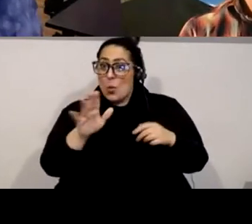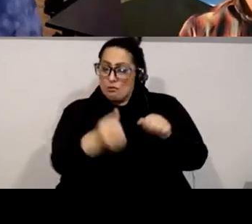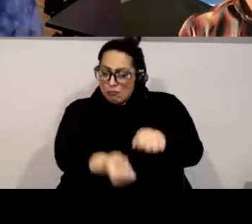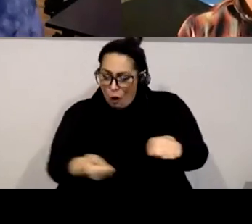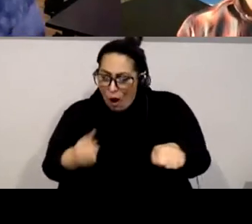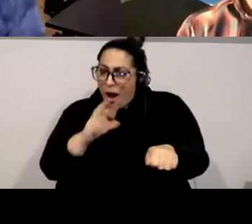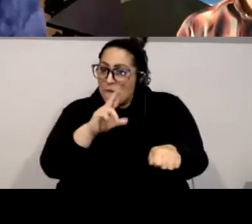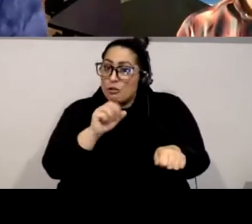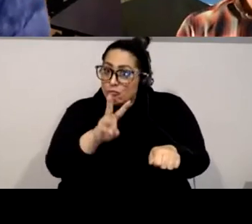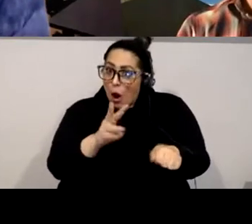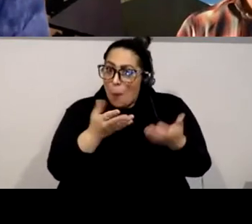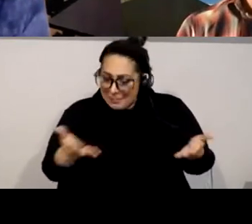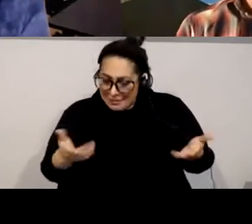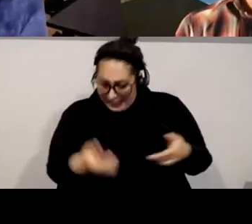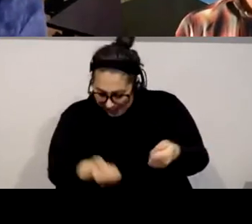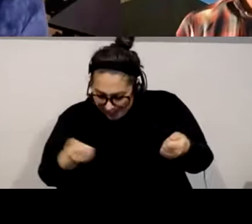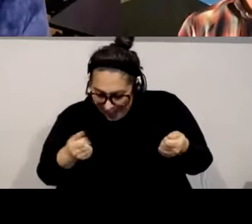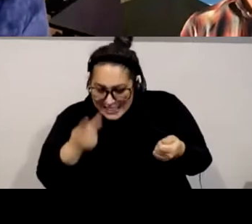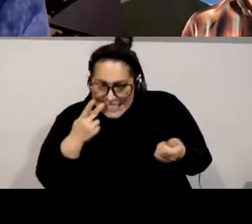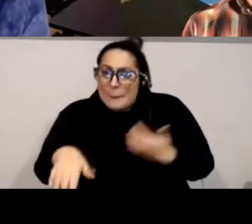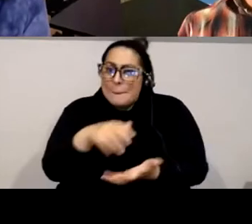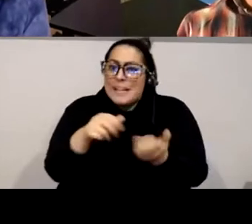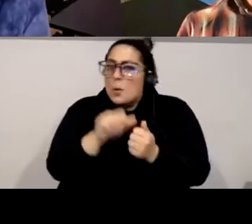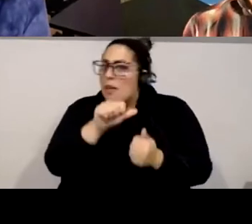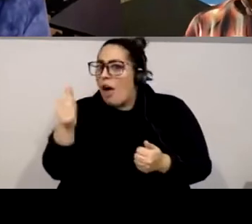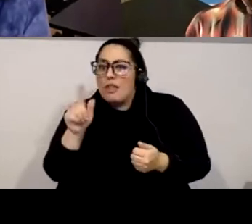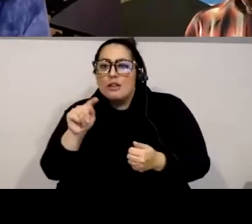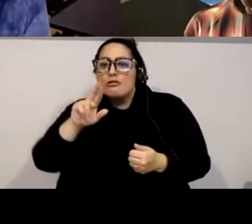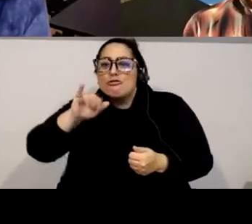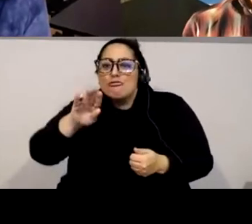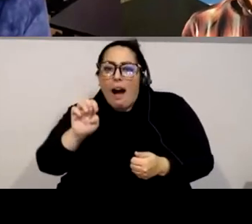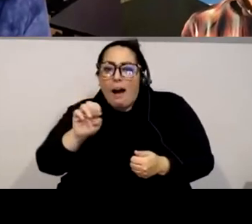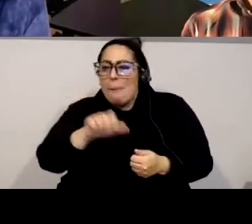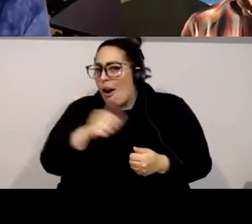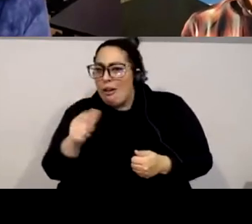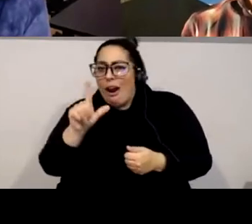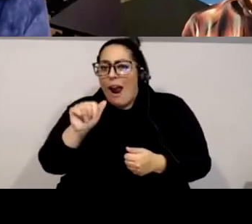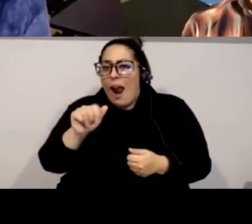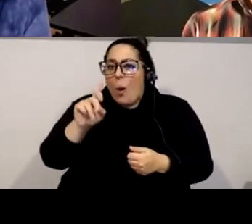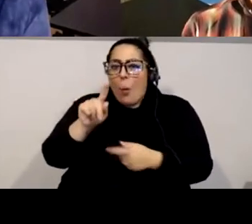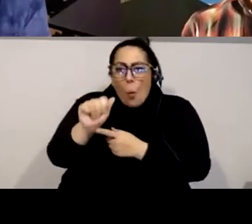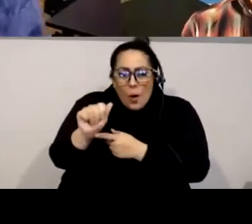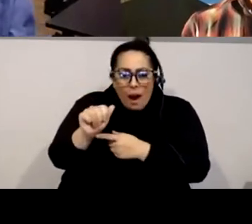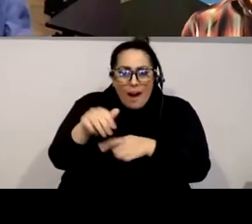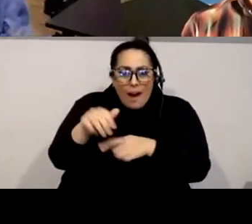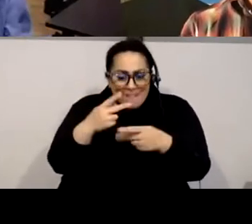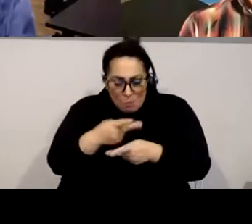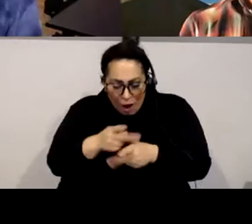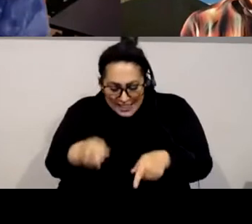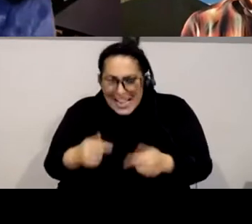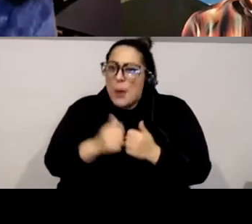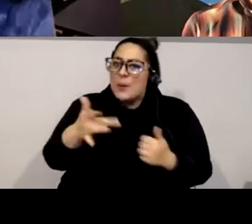what what is your reaction now how do you um deal with that well if it's good looking then i'm like yeah we made the right choice